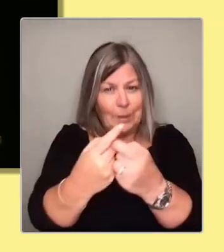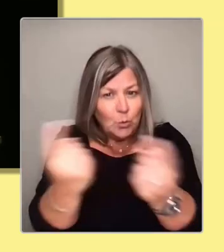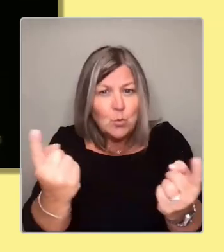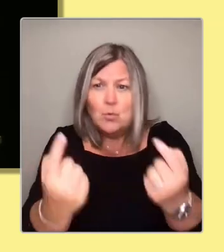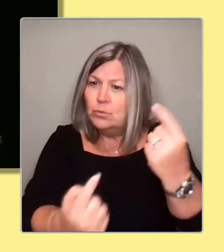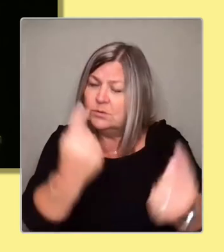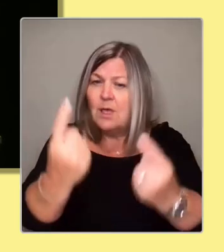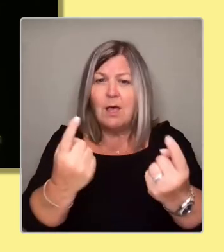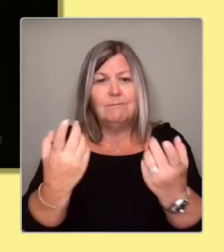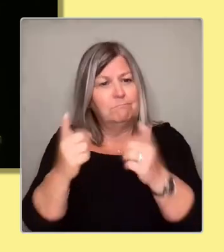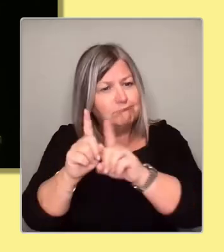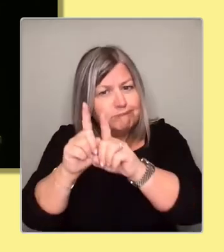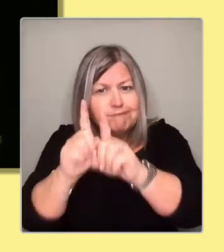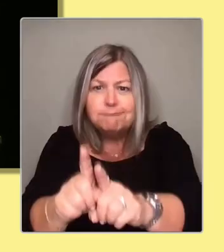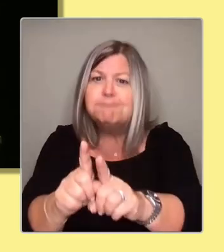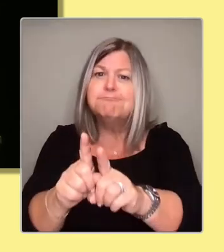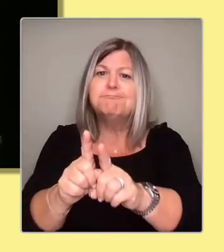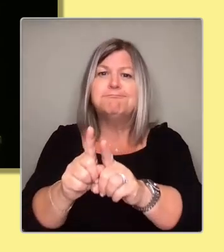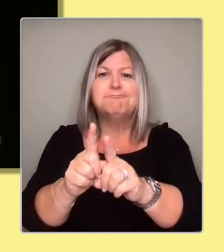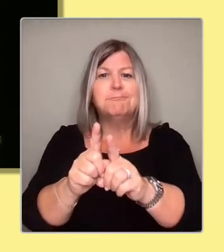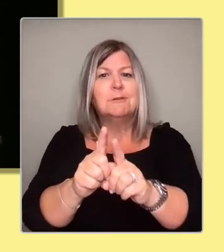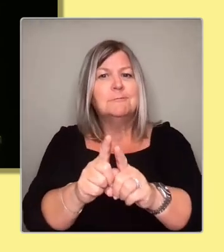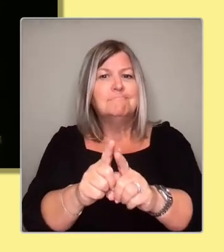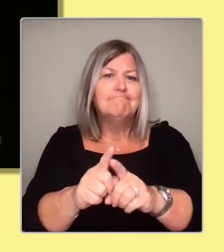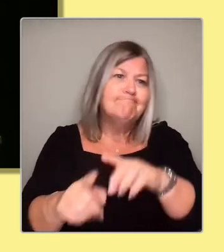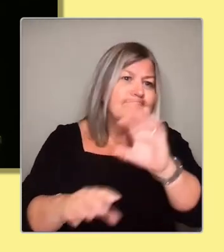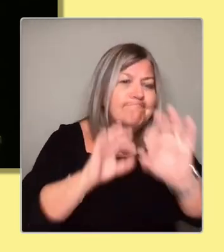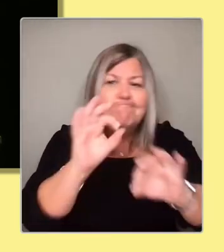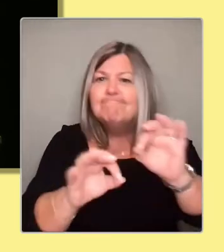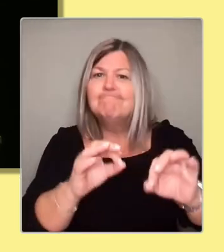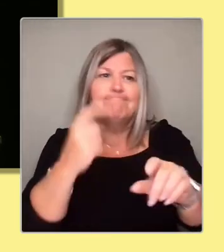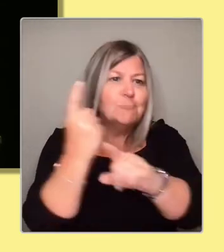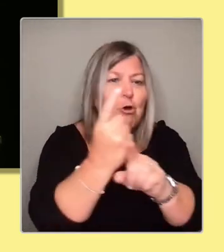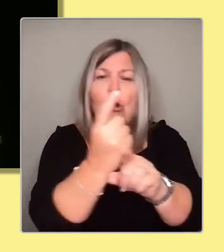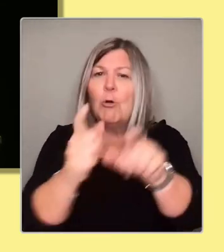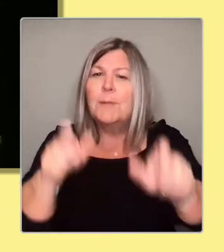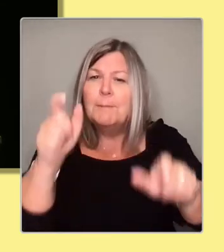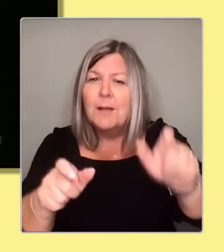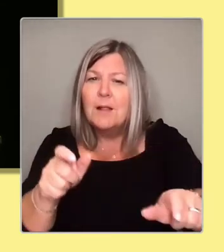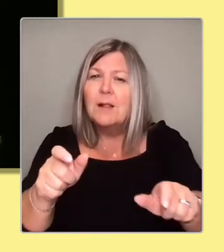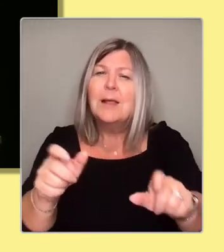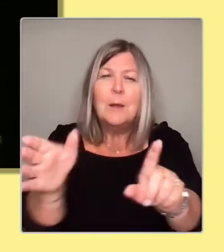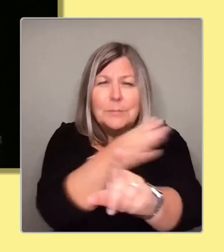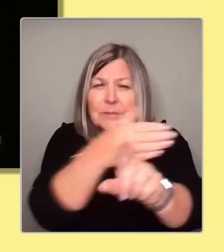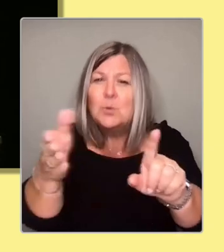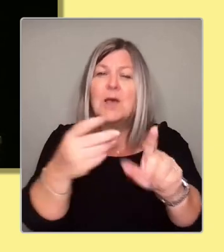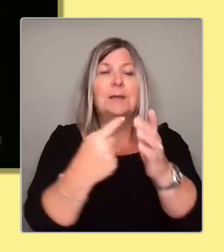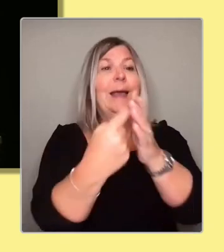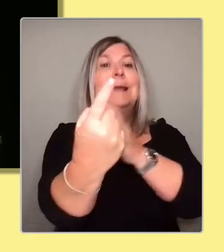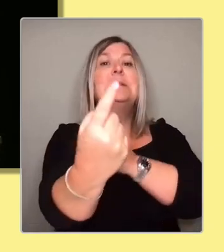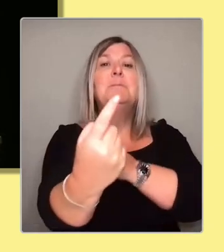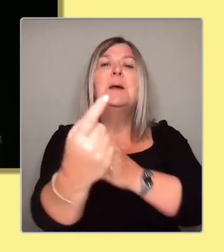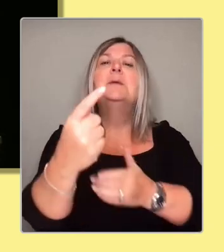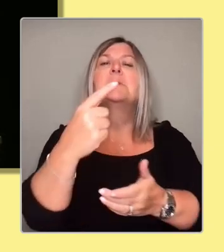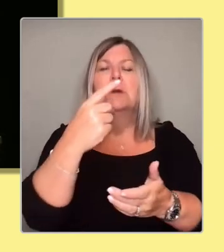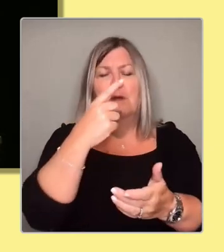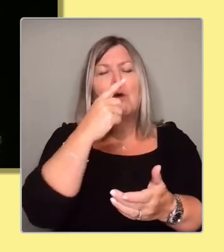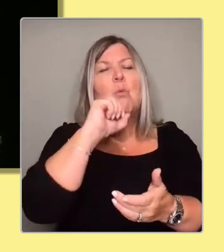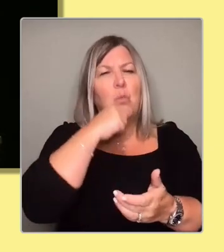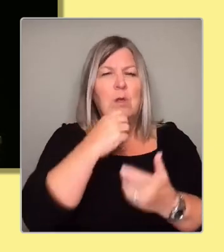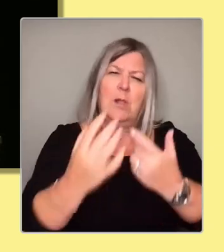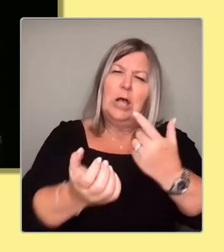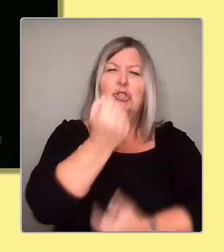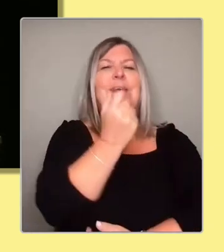eyes of people and persuade them that with independence, we will unleash this country's potential and make a brighter